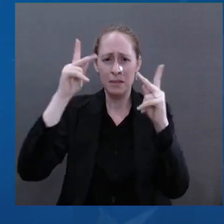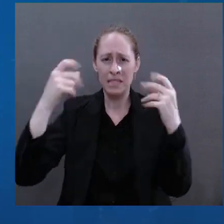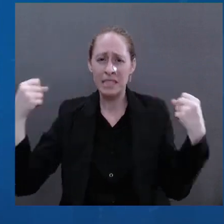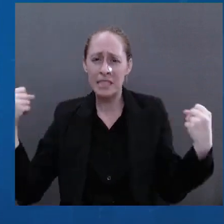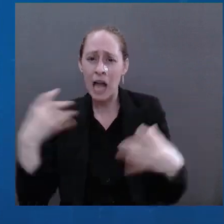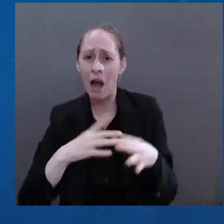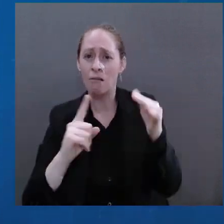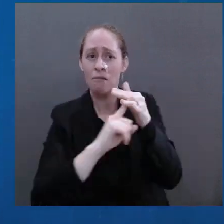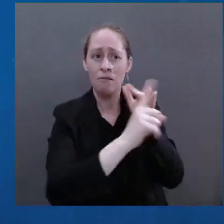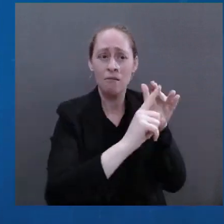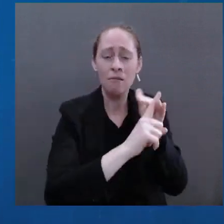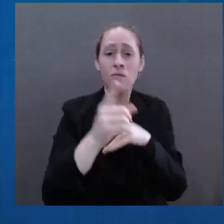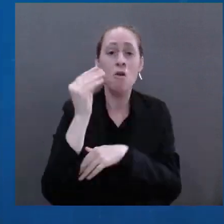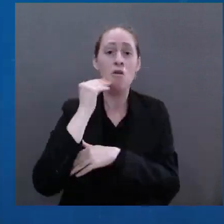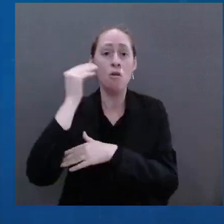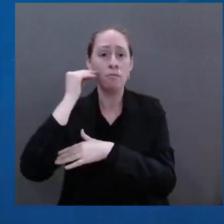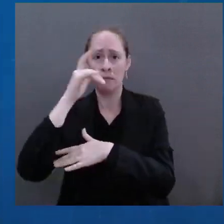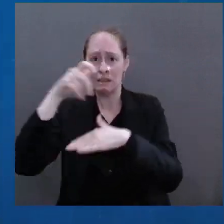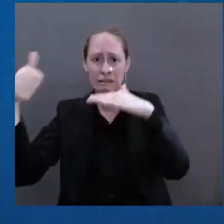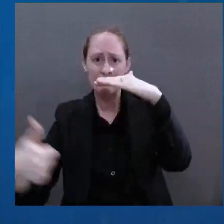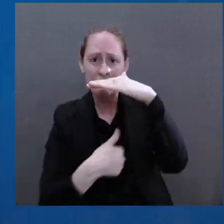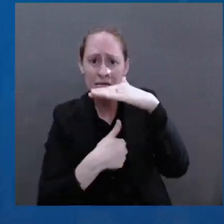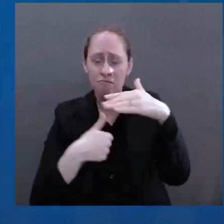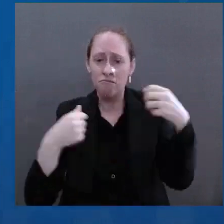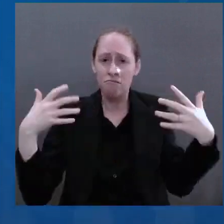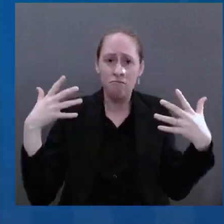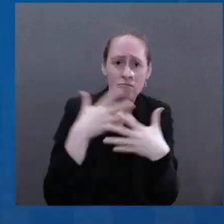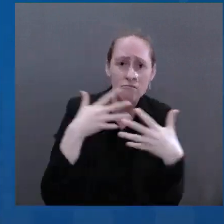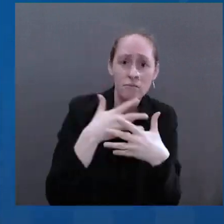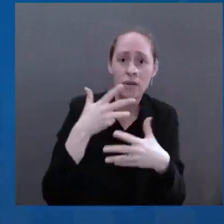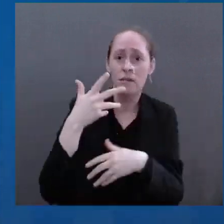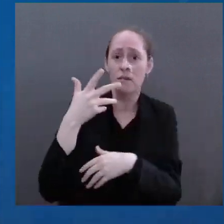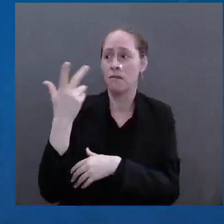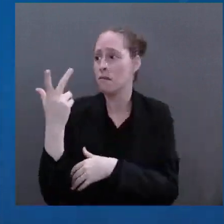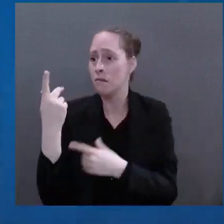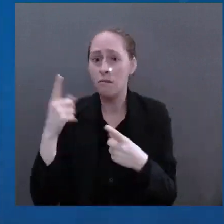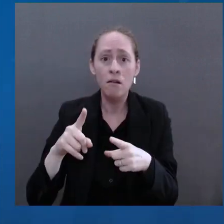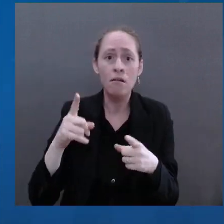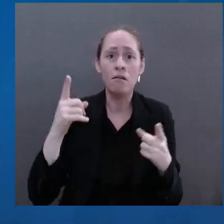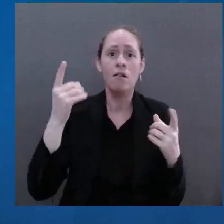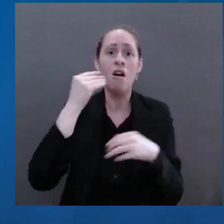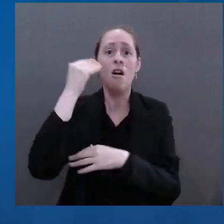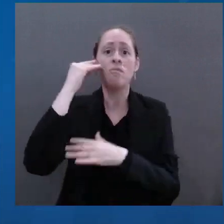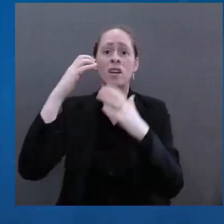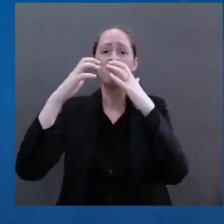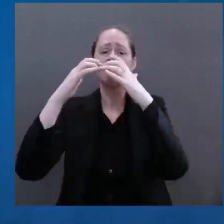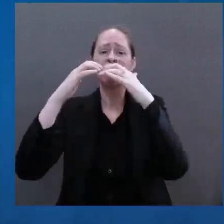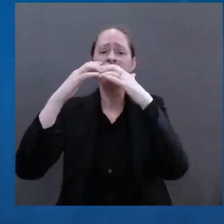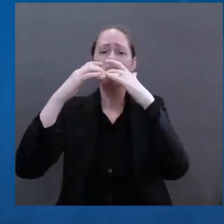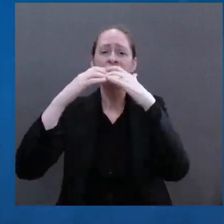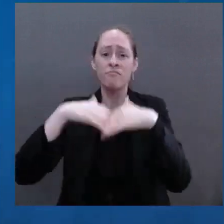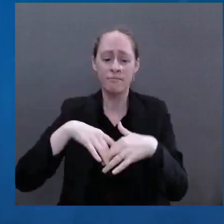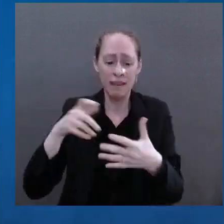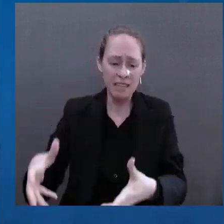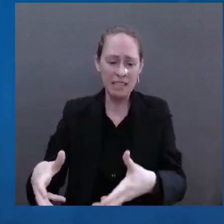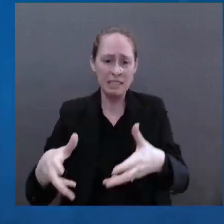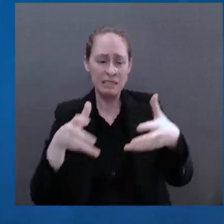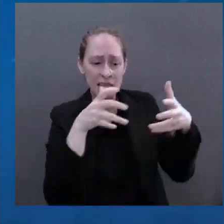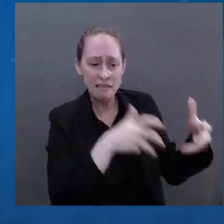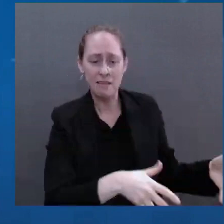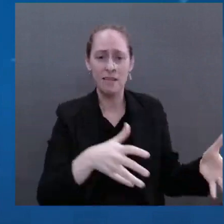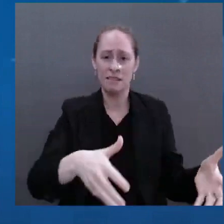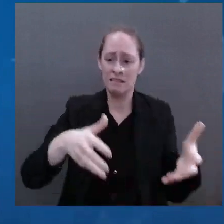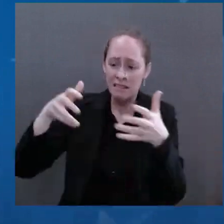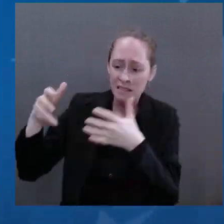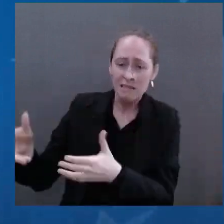These are not memories of the past, not anymore, because it's exactly what the Russian Army is doing in Ukraine right